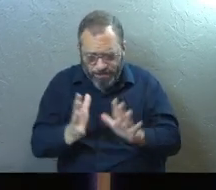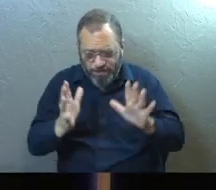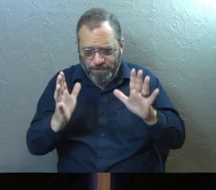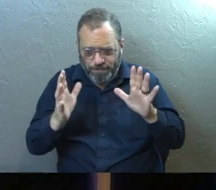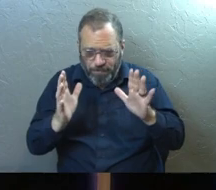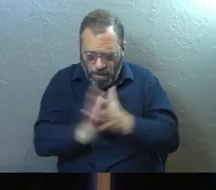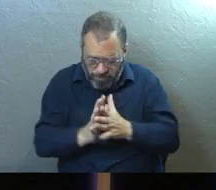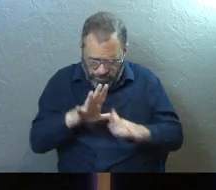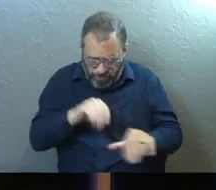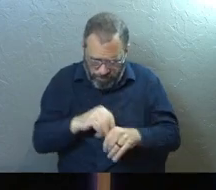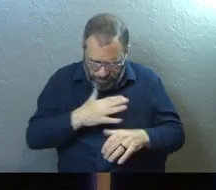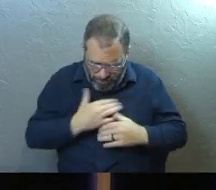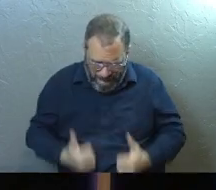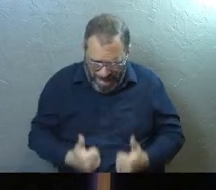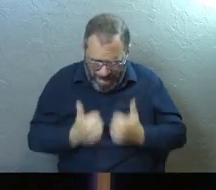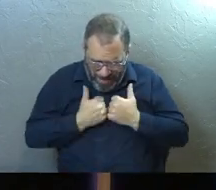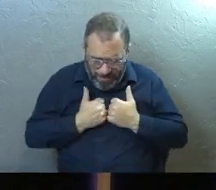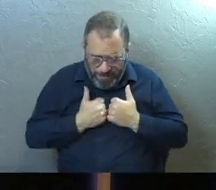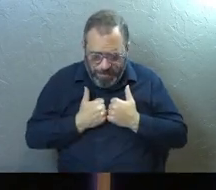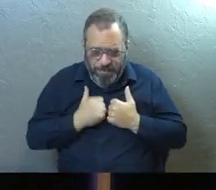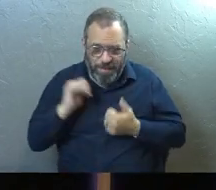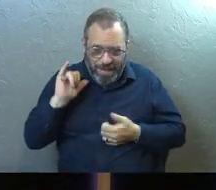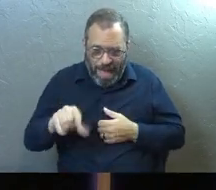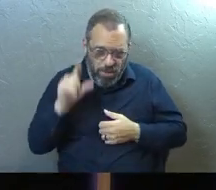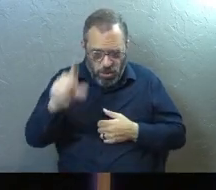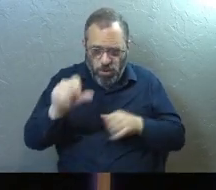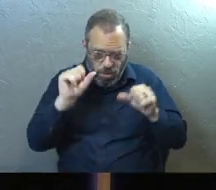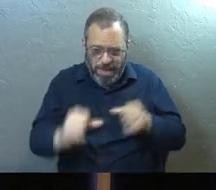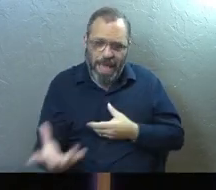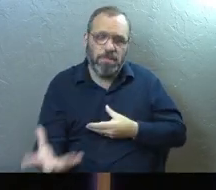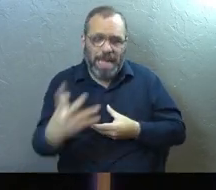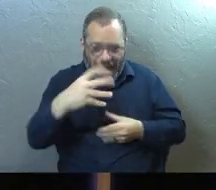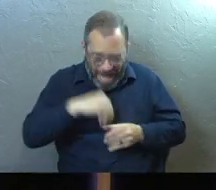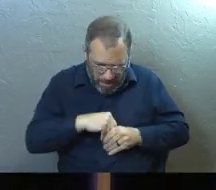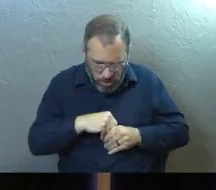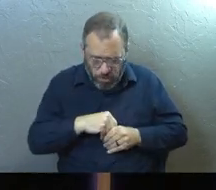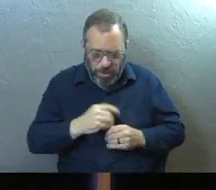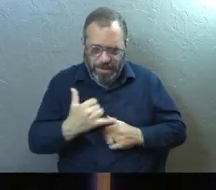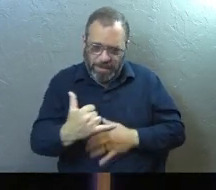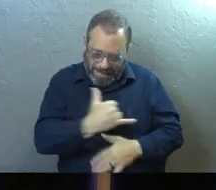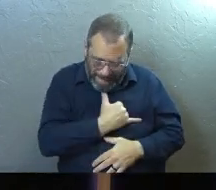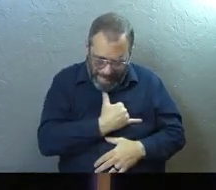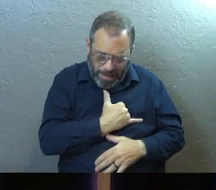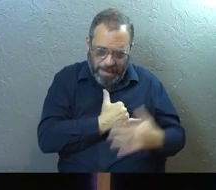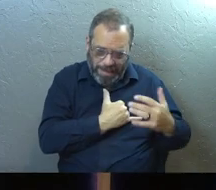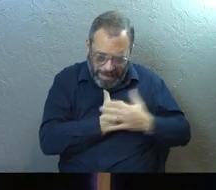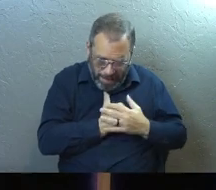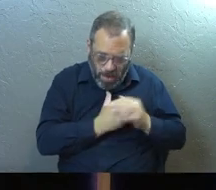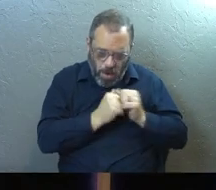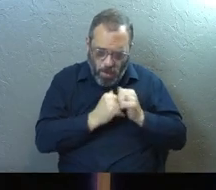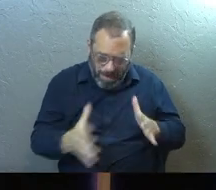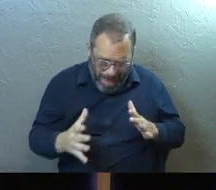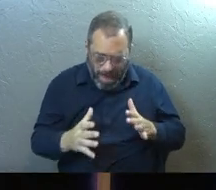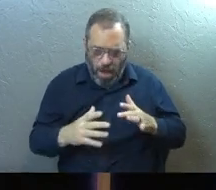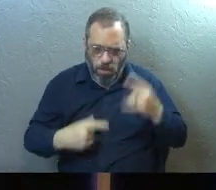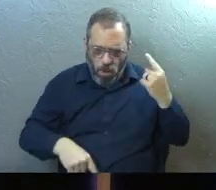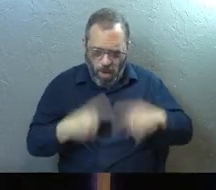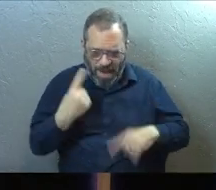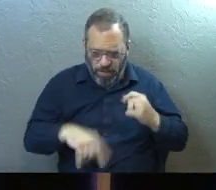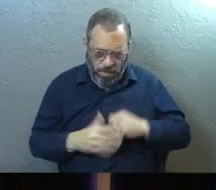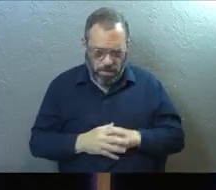a very part of my living self so that thou mayest enter and dwell there in my heart without arrival.